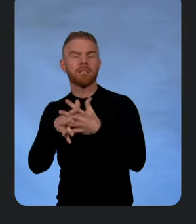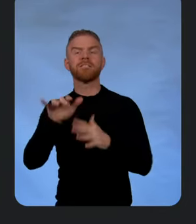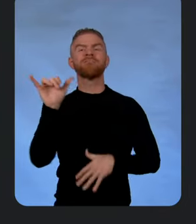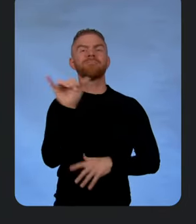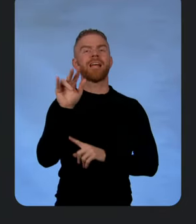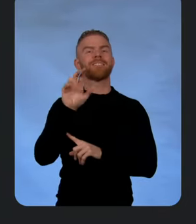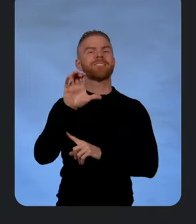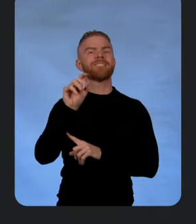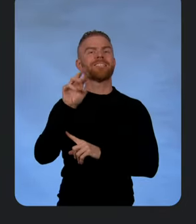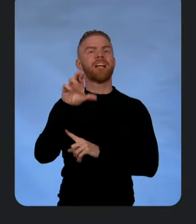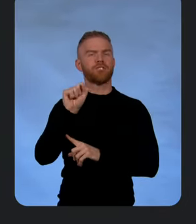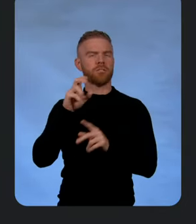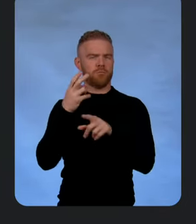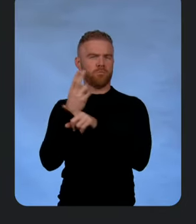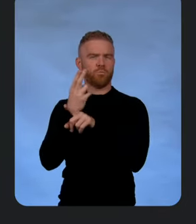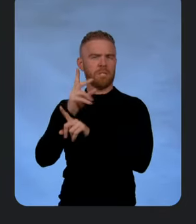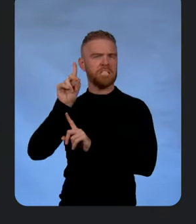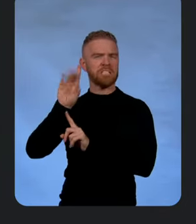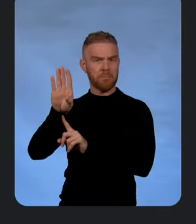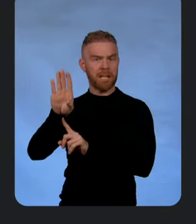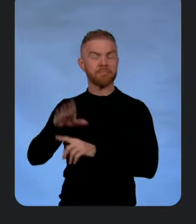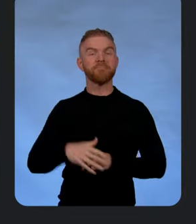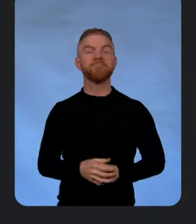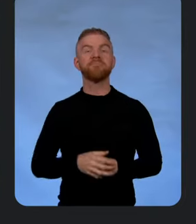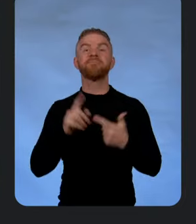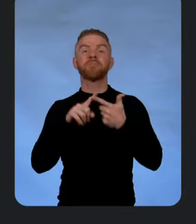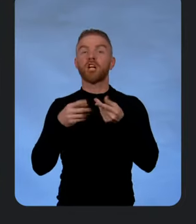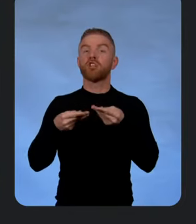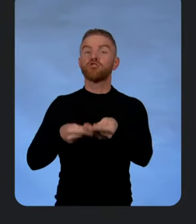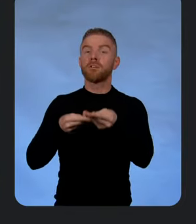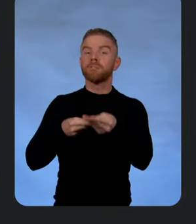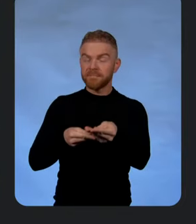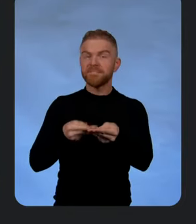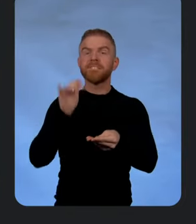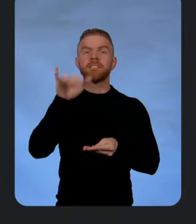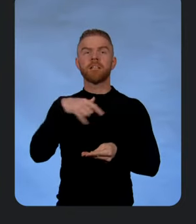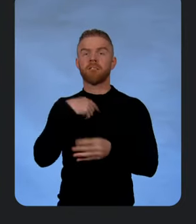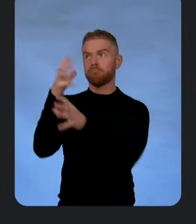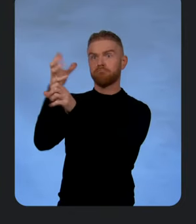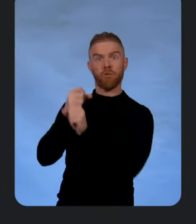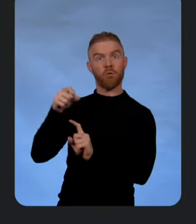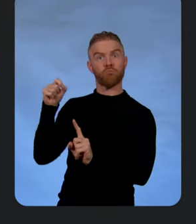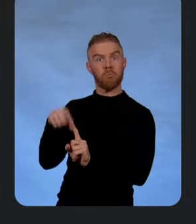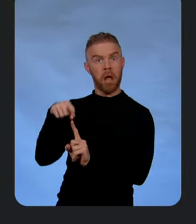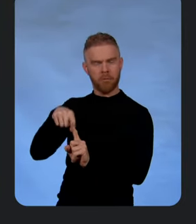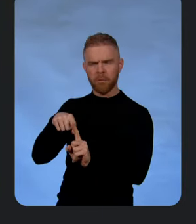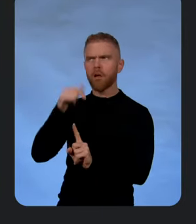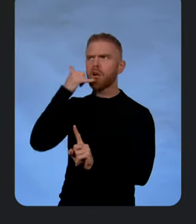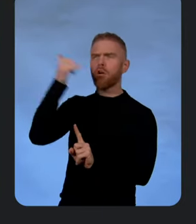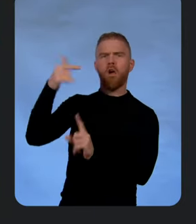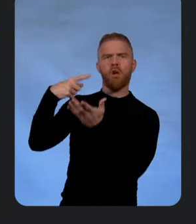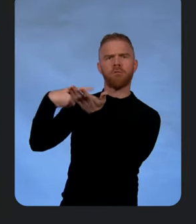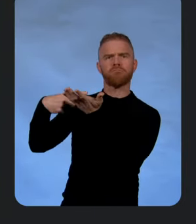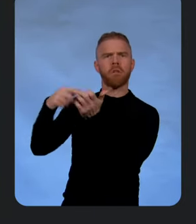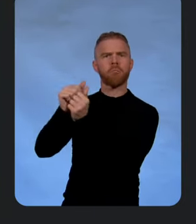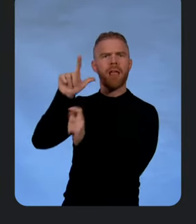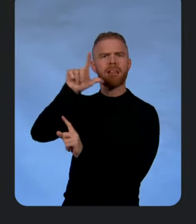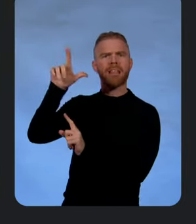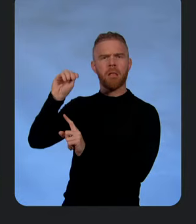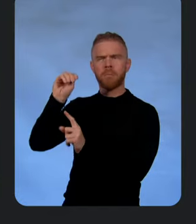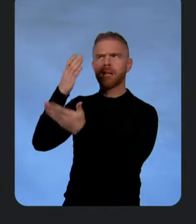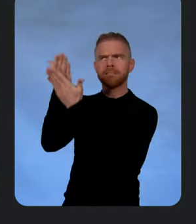in a vector database. Serving, where we receive prompts, call the LLM, and validate responses.